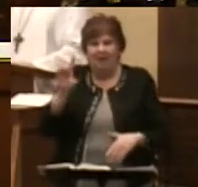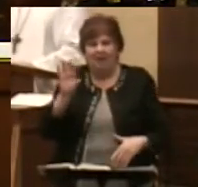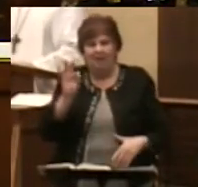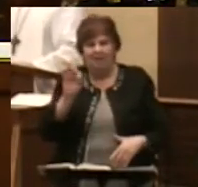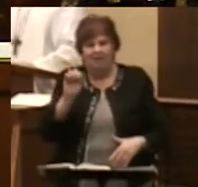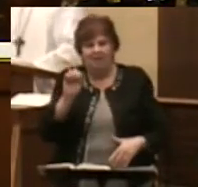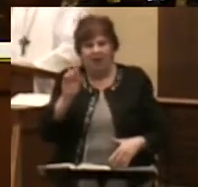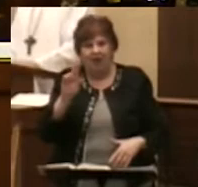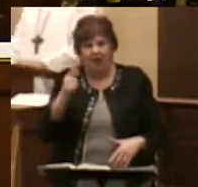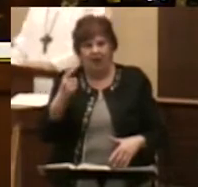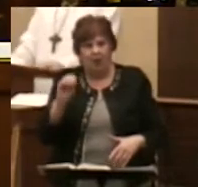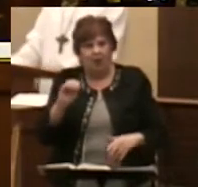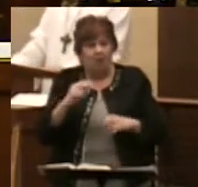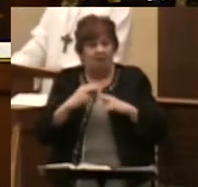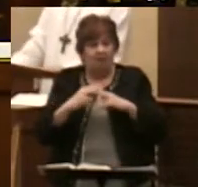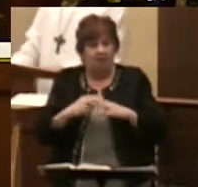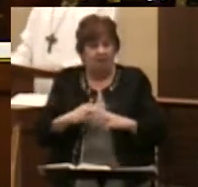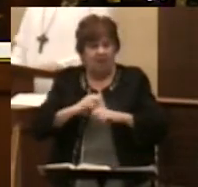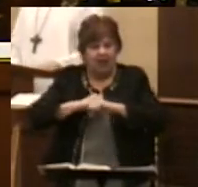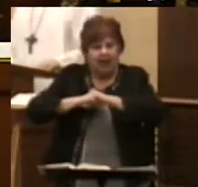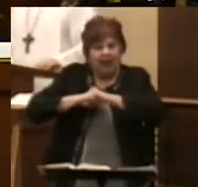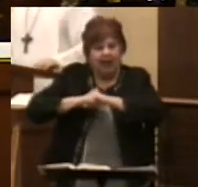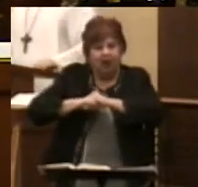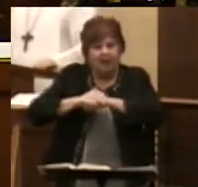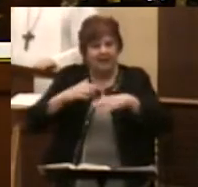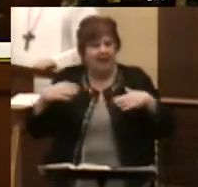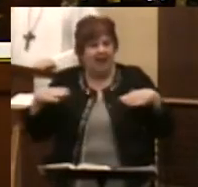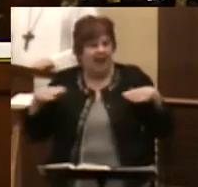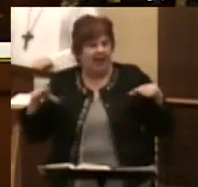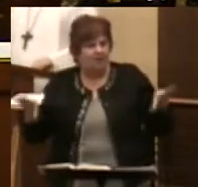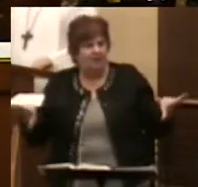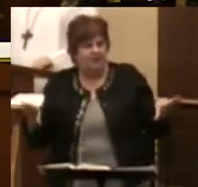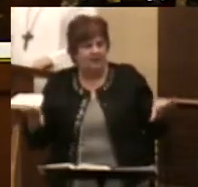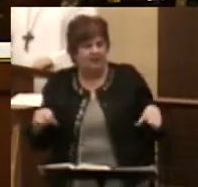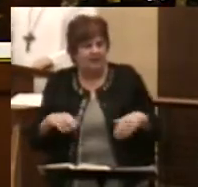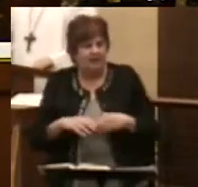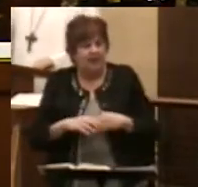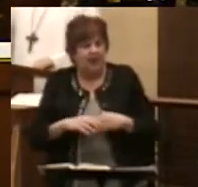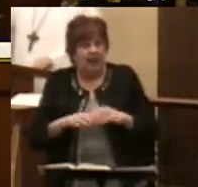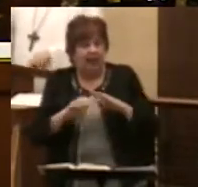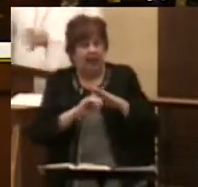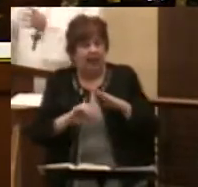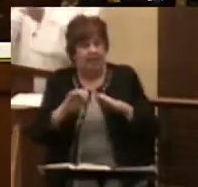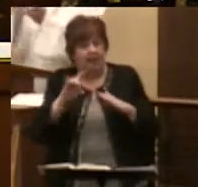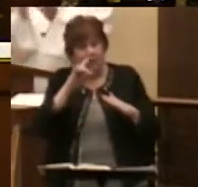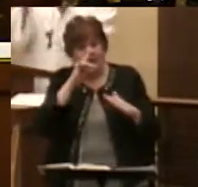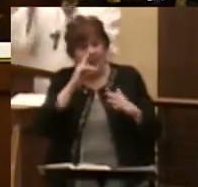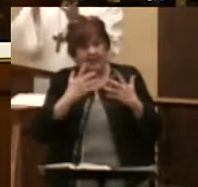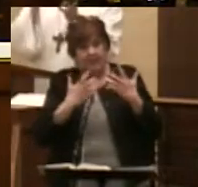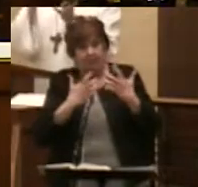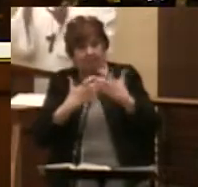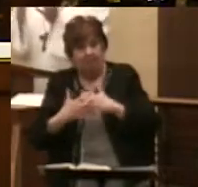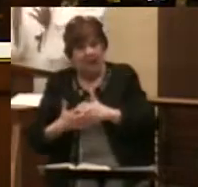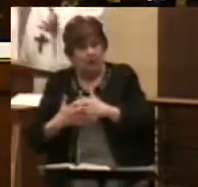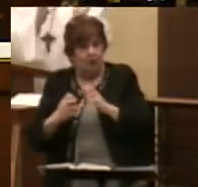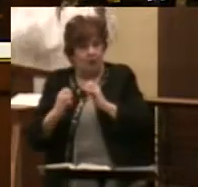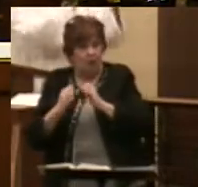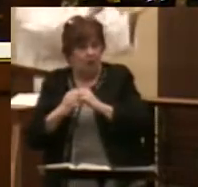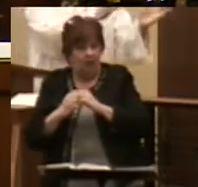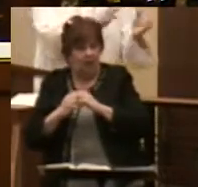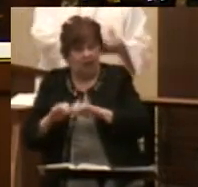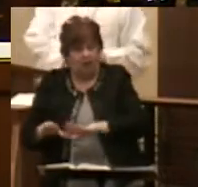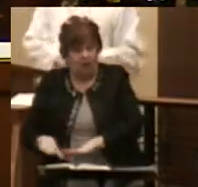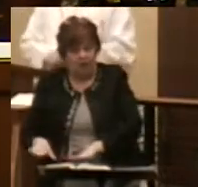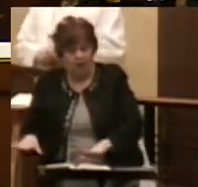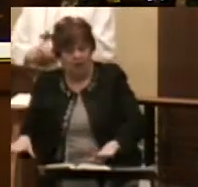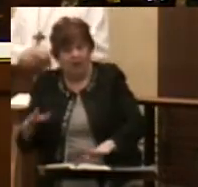called Guardian Angels and it was a ministry in which upper elementary kids would be matched up with a child who